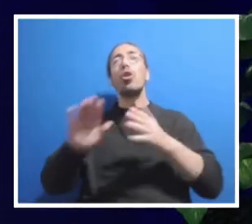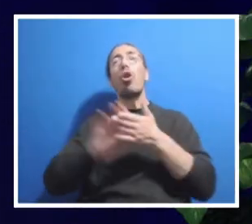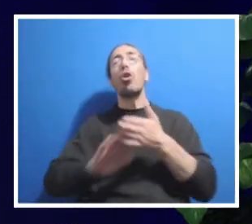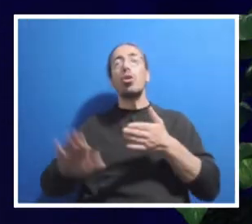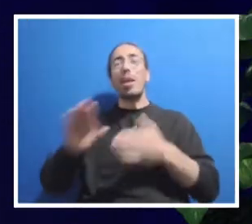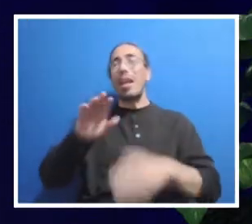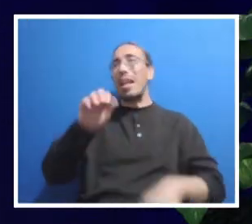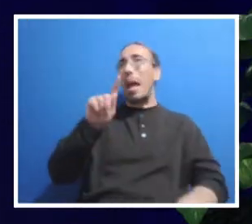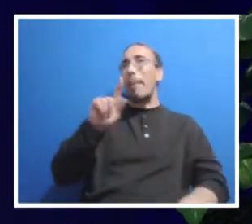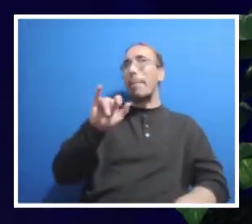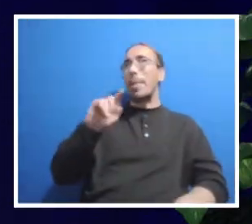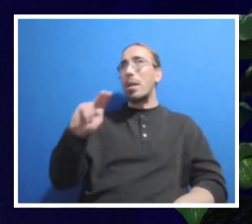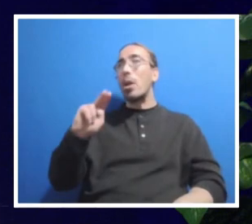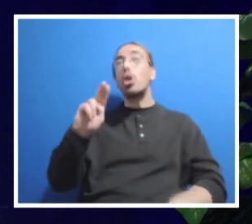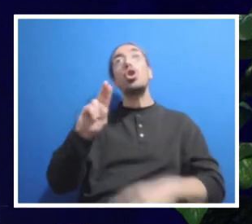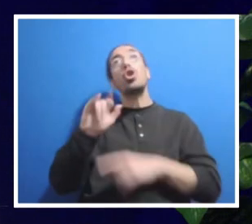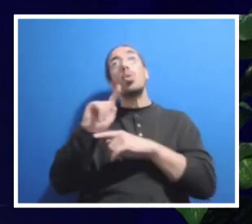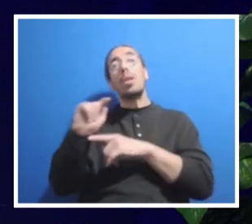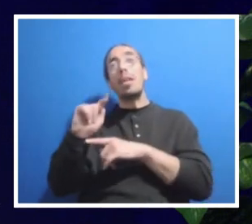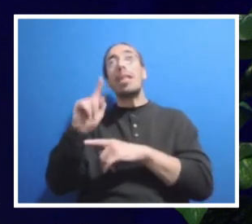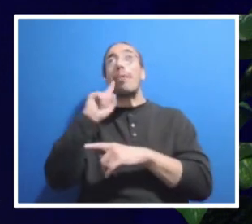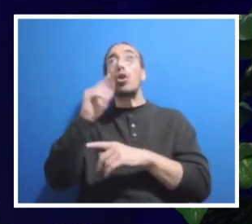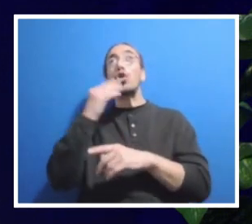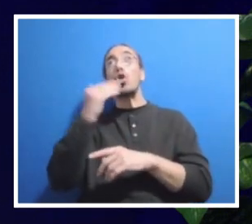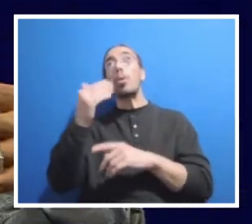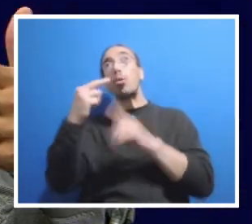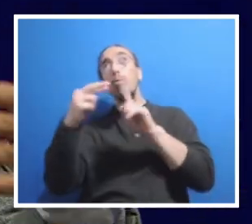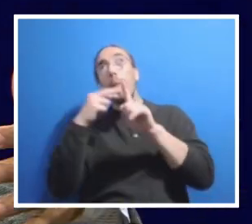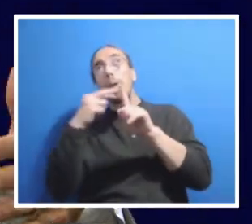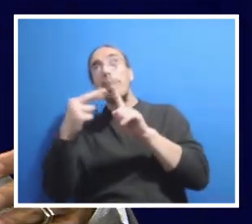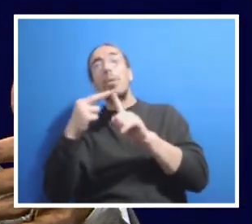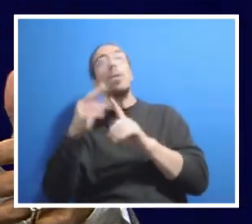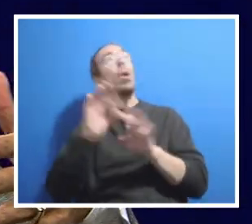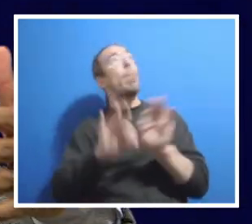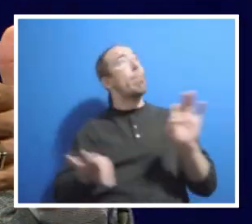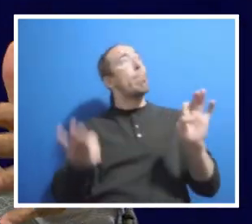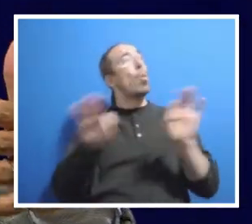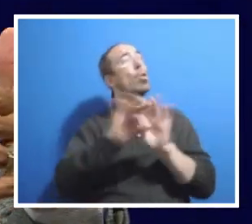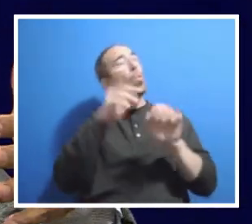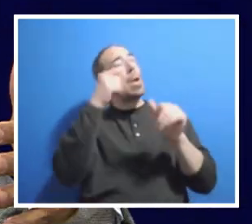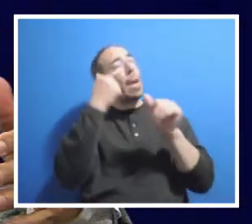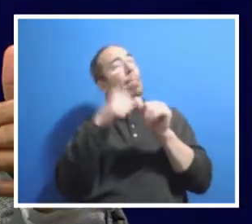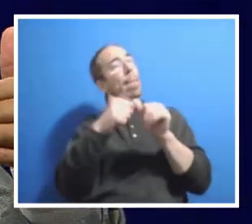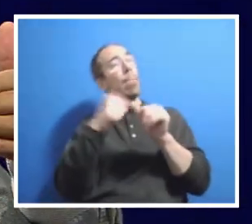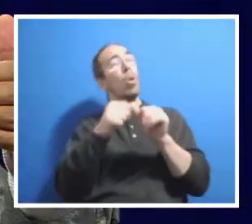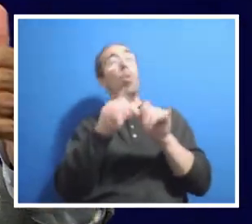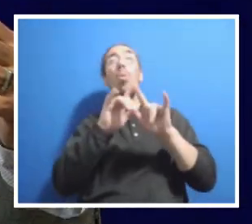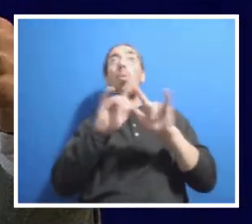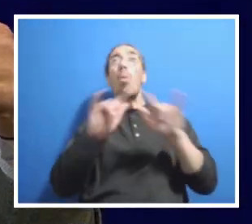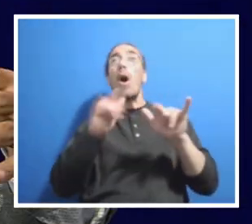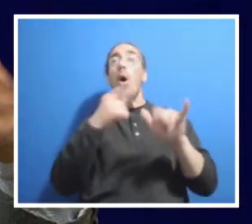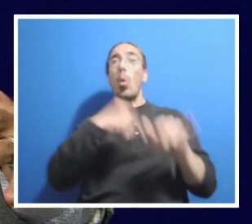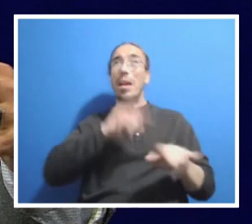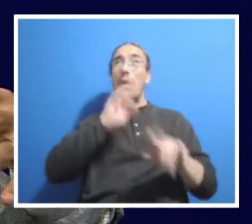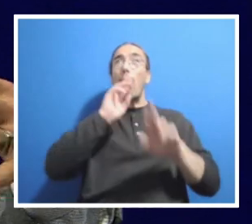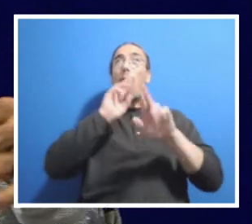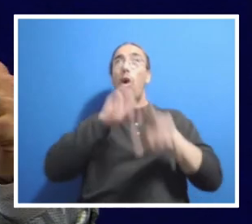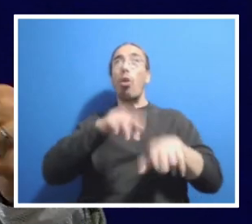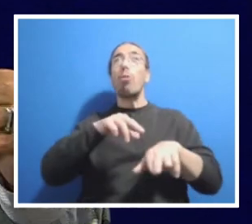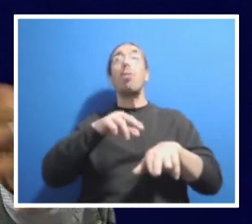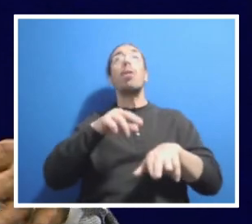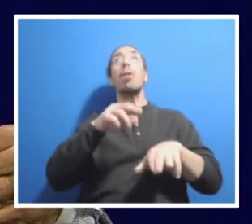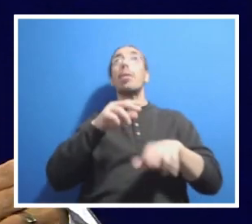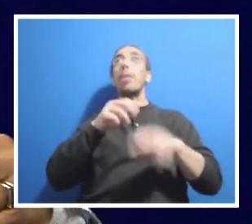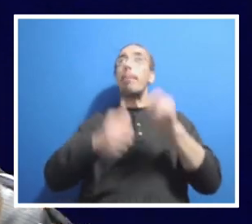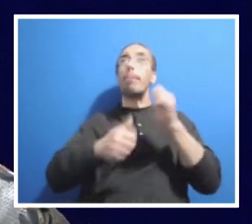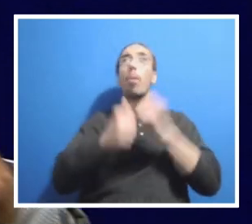have a different perspective on it that's really helpful for us. And it's important to remember as we do this that we are the most complicated